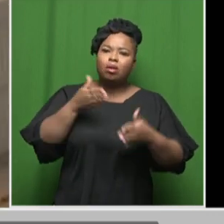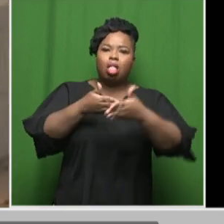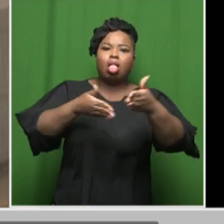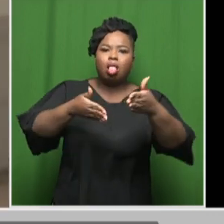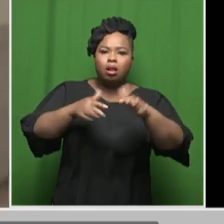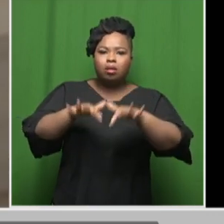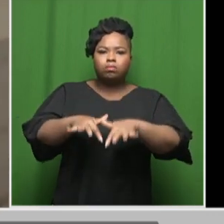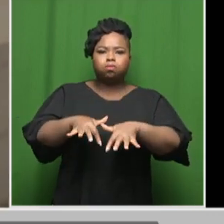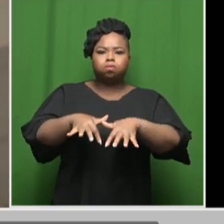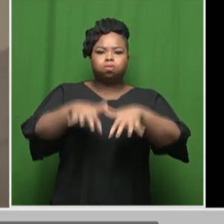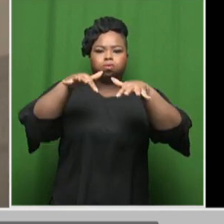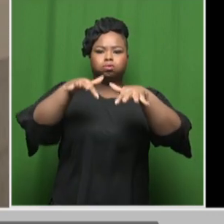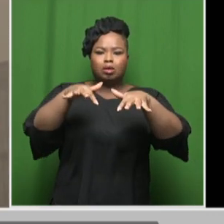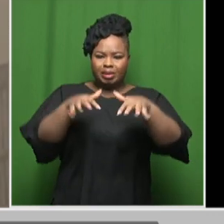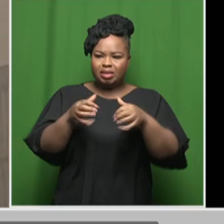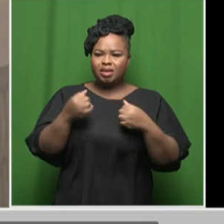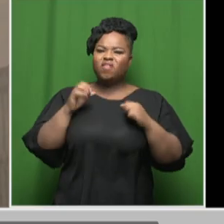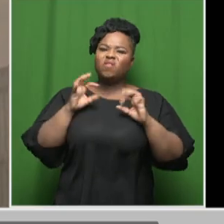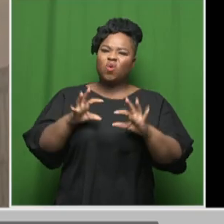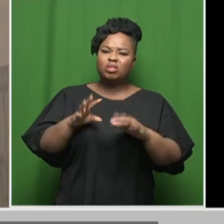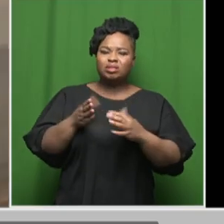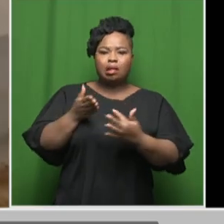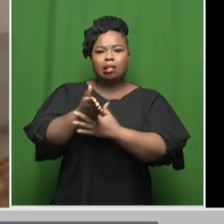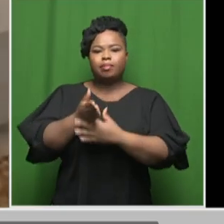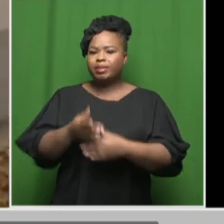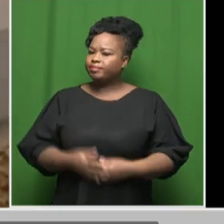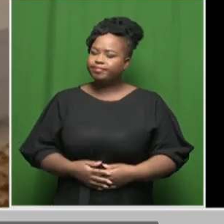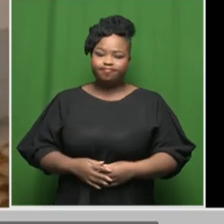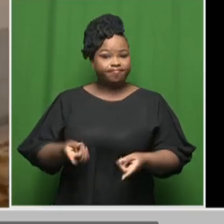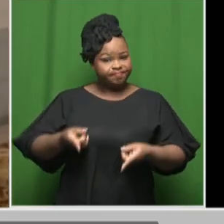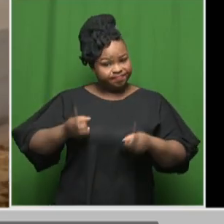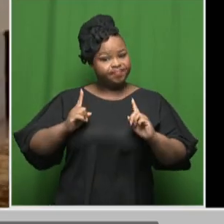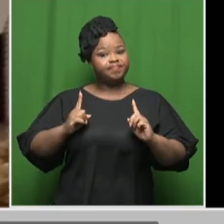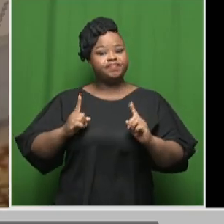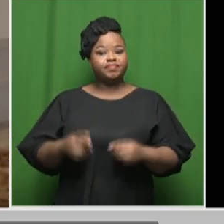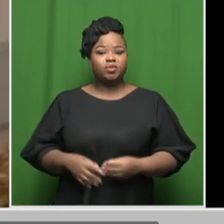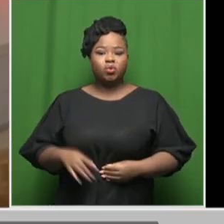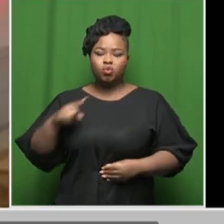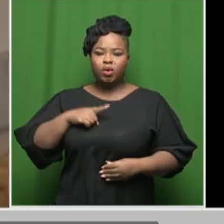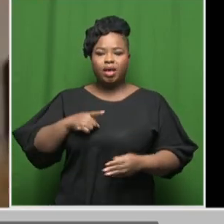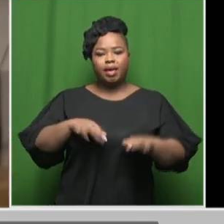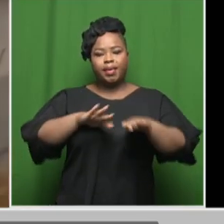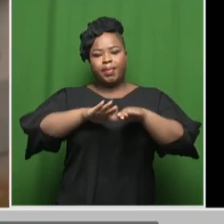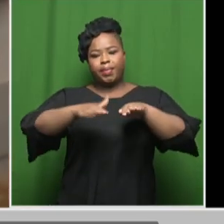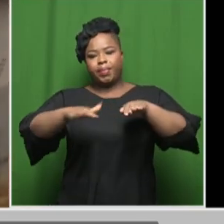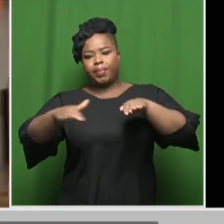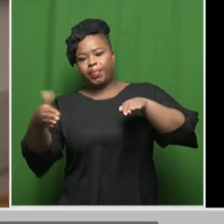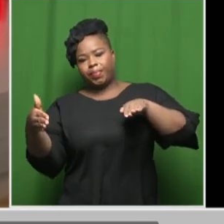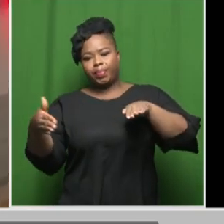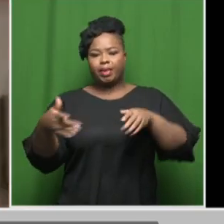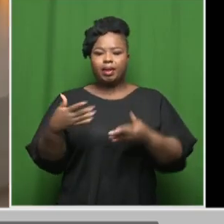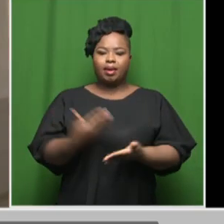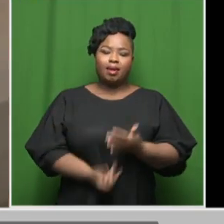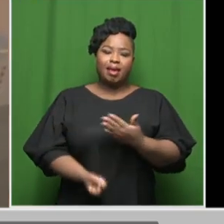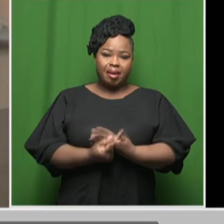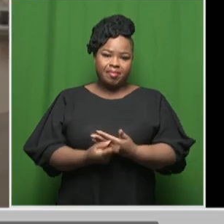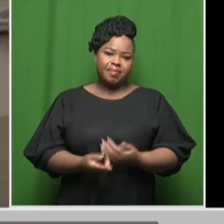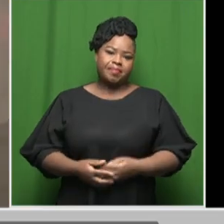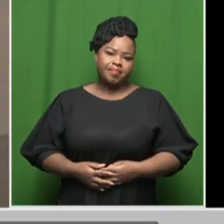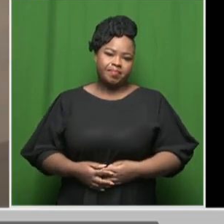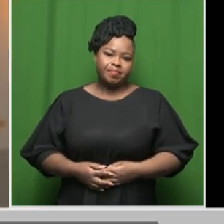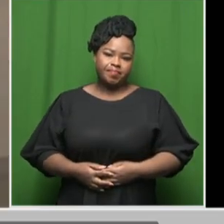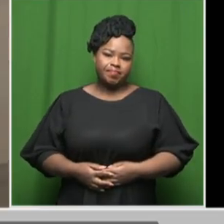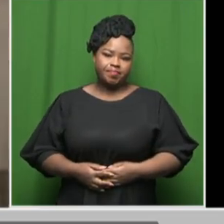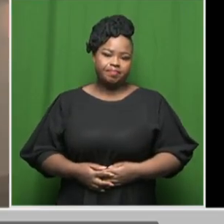So that might be very much dangerous because those vehicles might be swept away if motorists try to take a chance to close those areas.